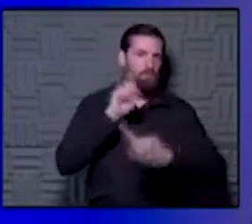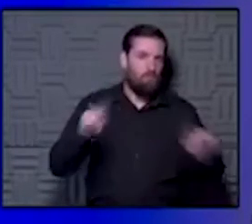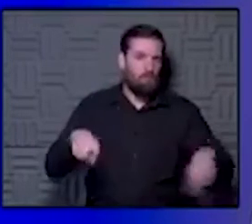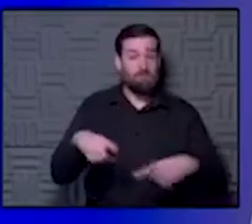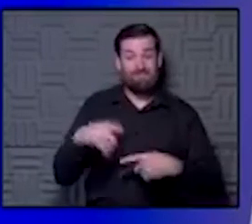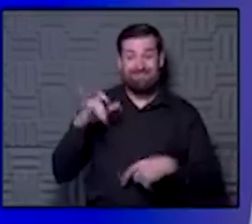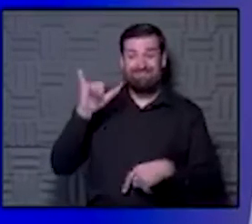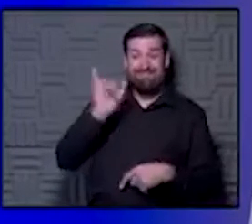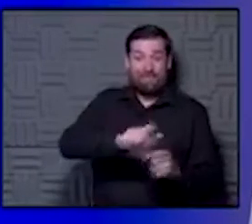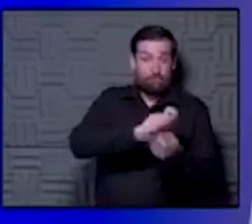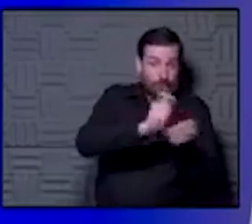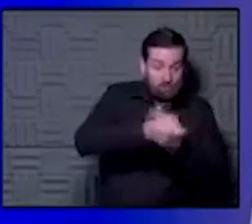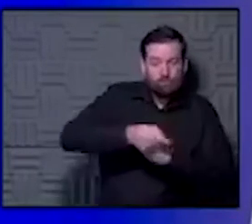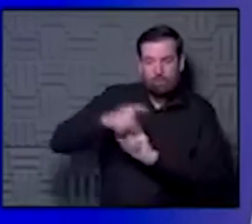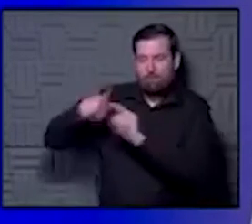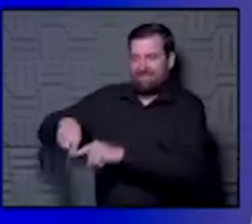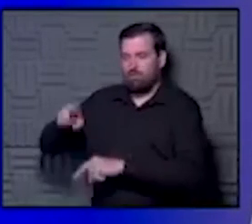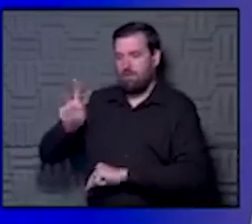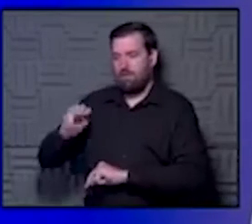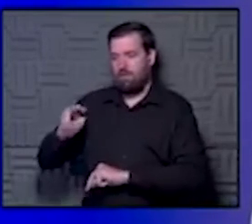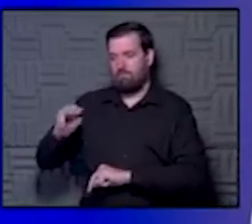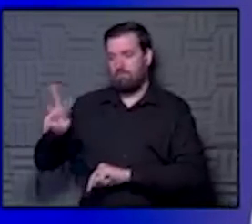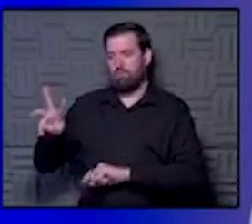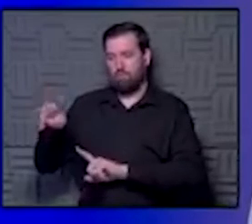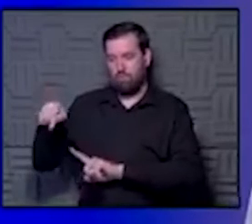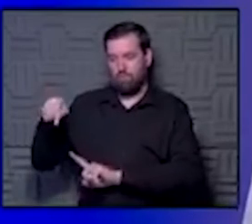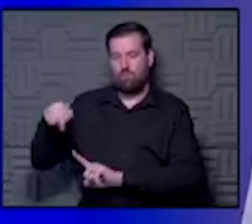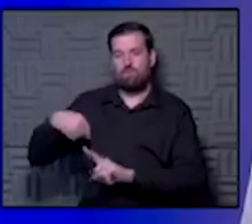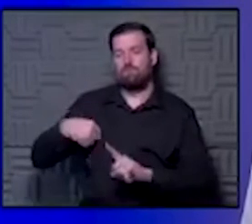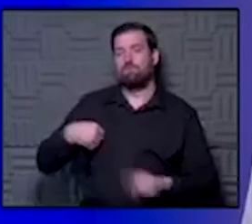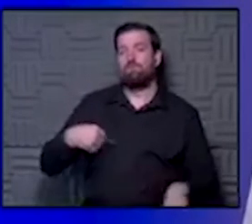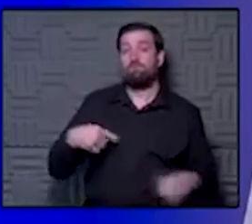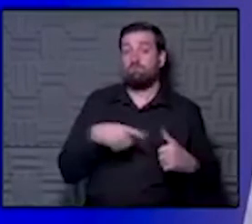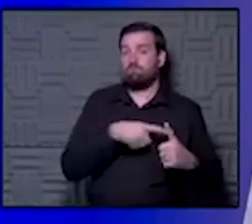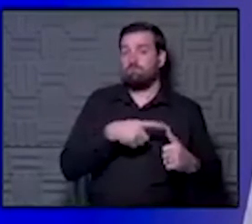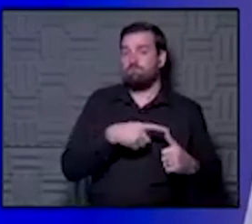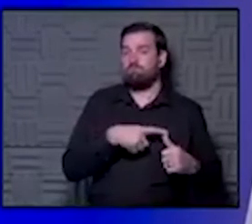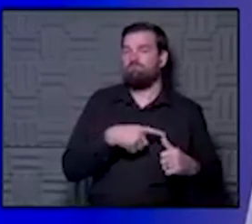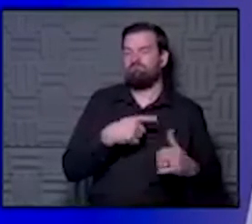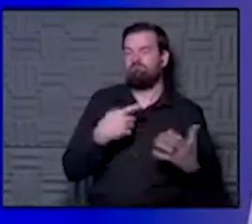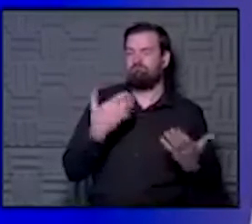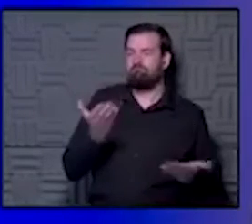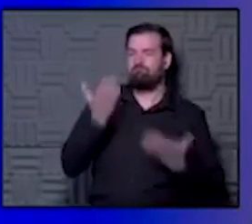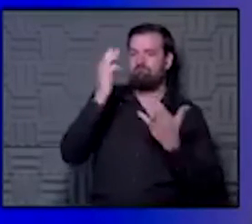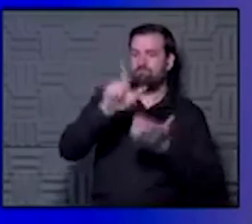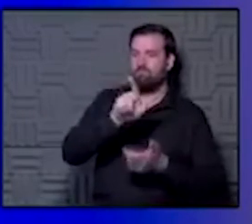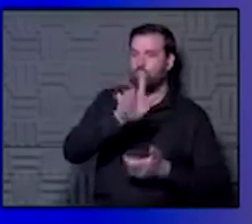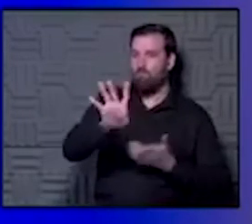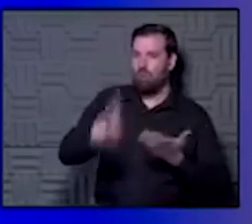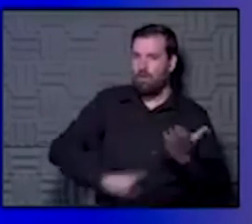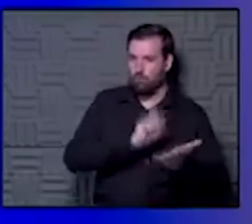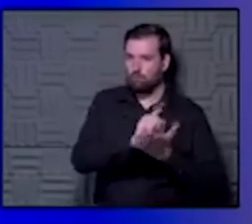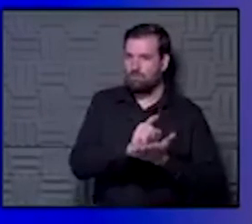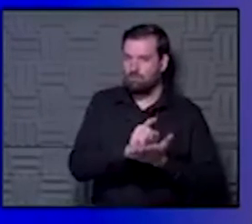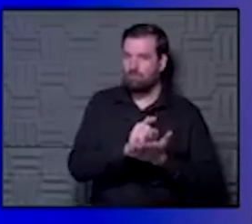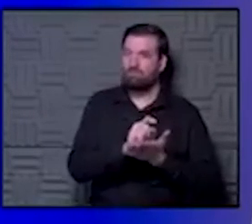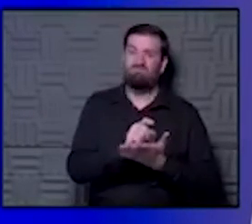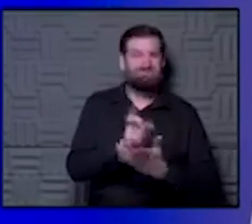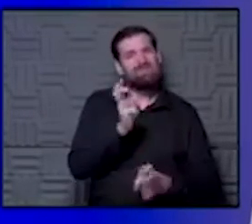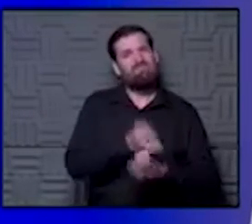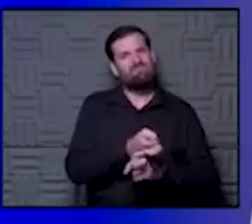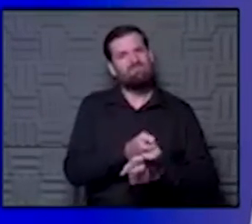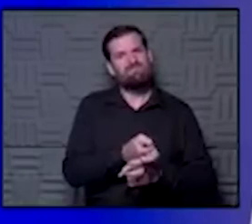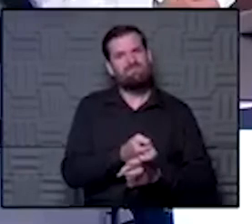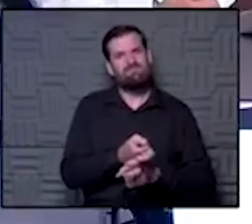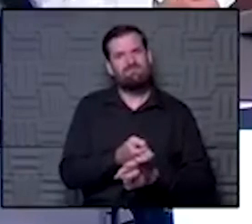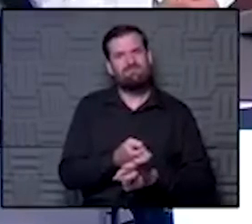based that change and guidance on. I think initially we're going to start to say 24 hours. It is very difficult to